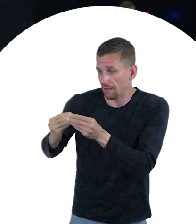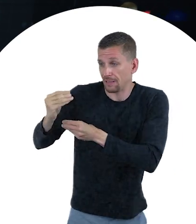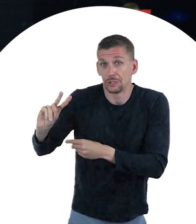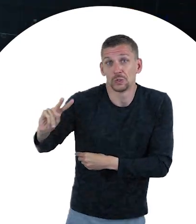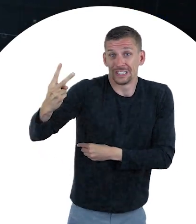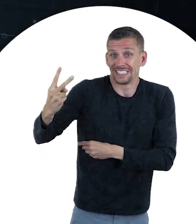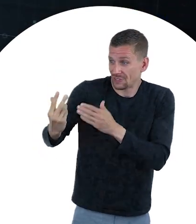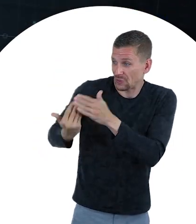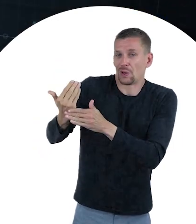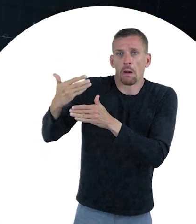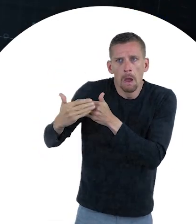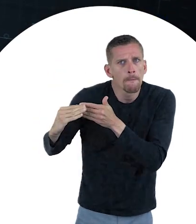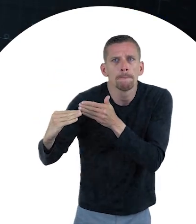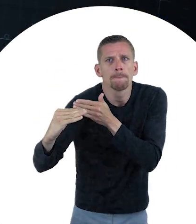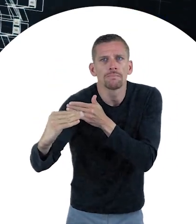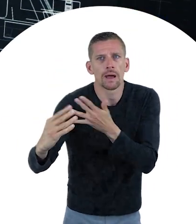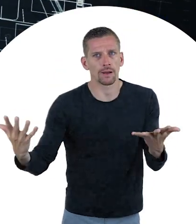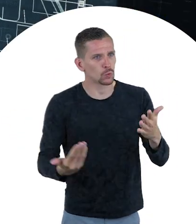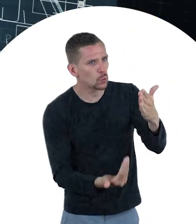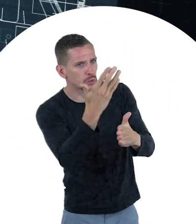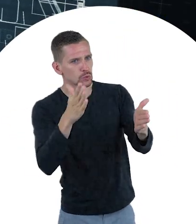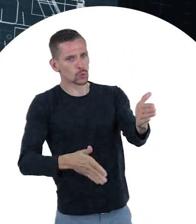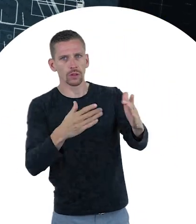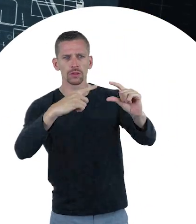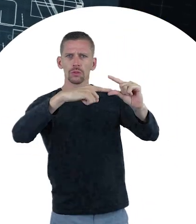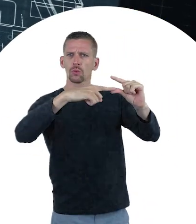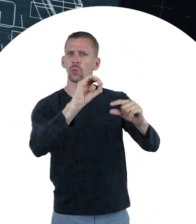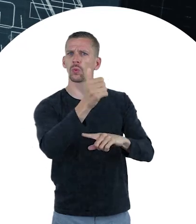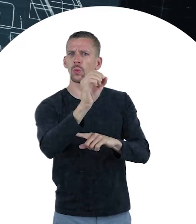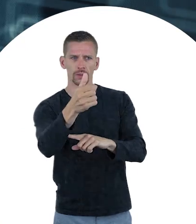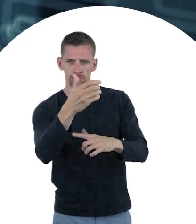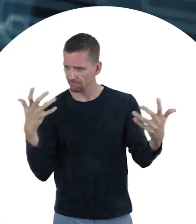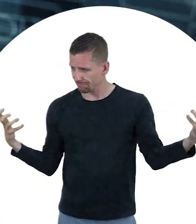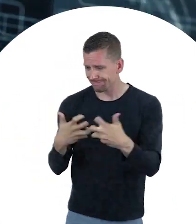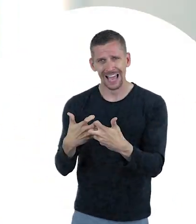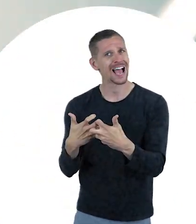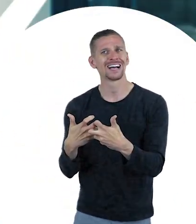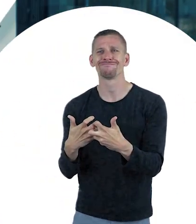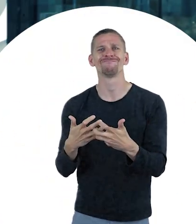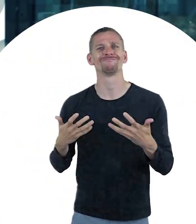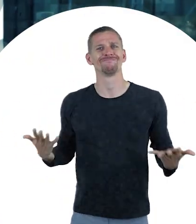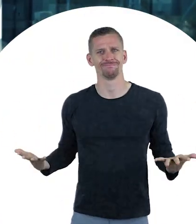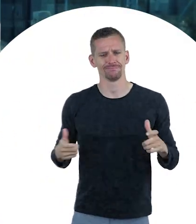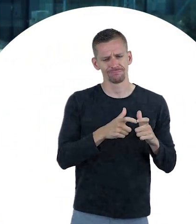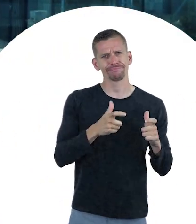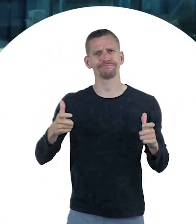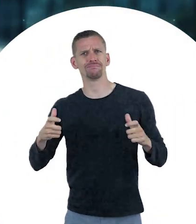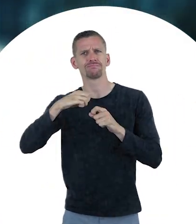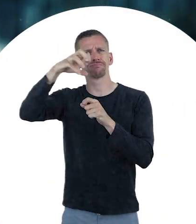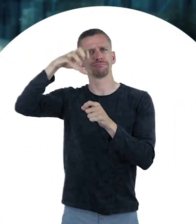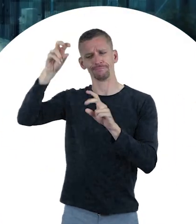system, which cannot transmit the volumes of information needed for the digital train. In addition,